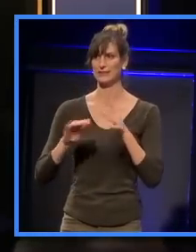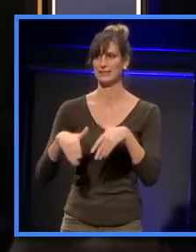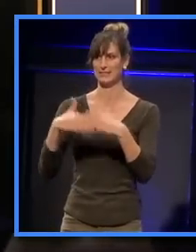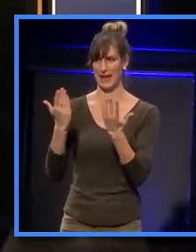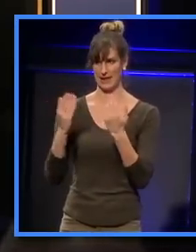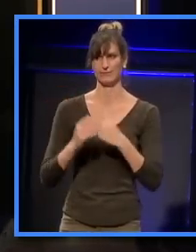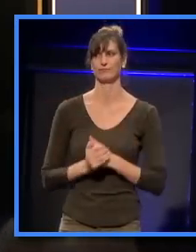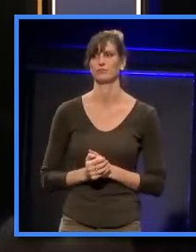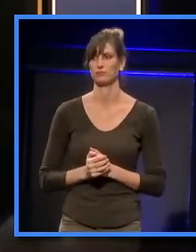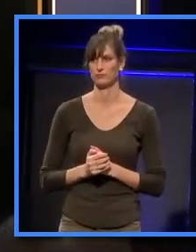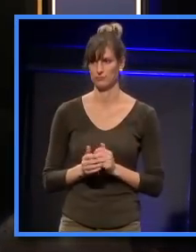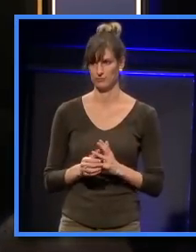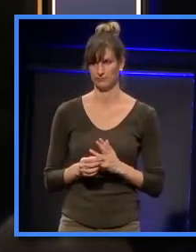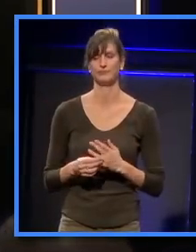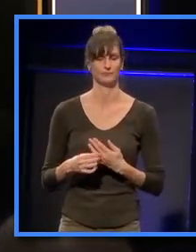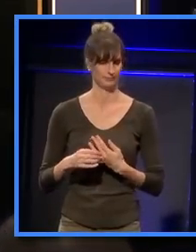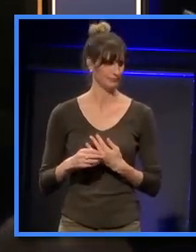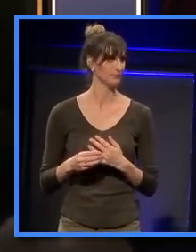Thank you, Alex.